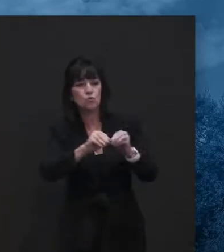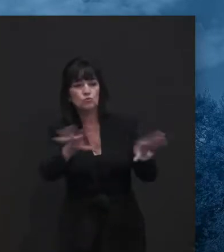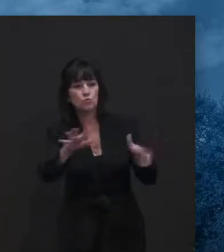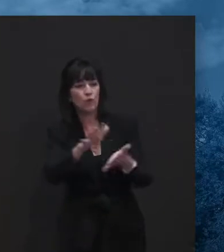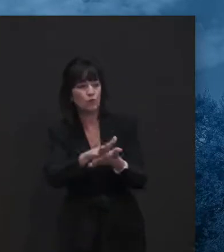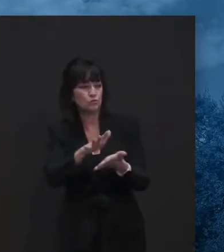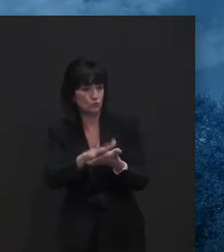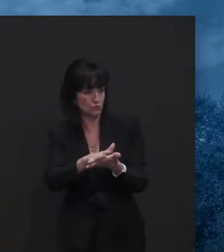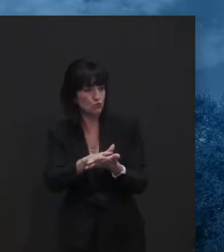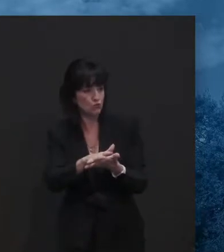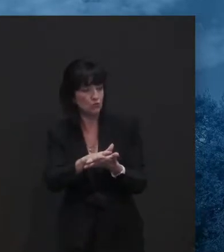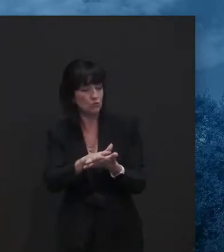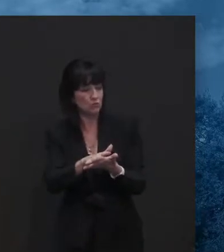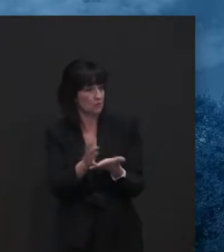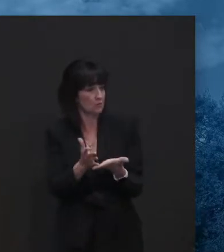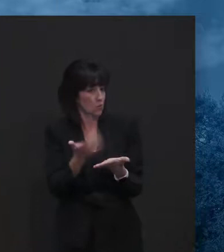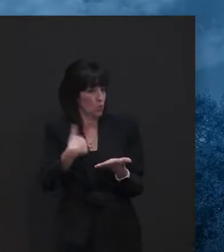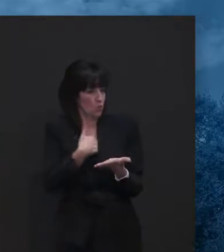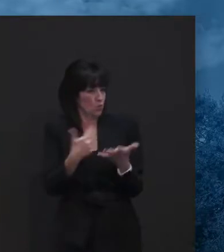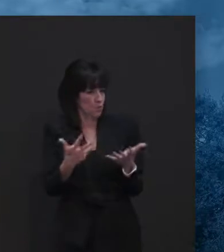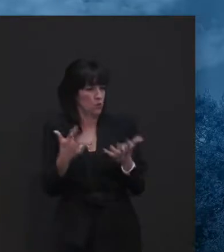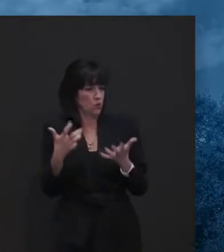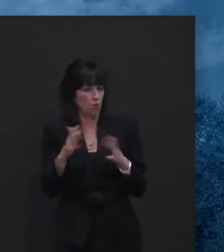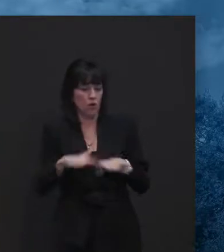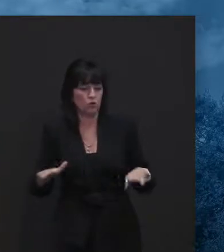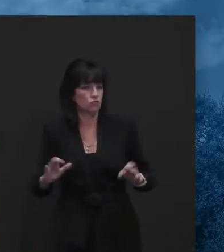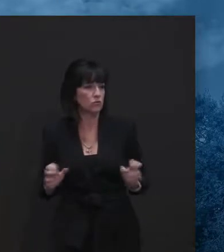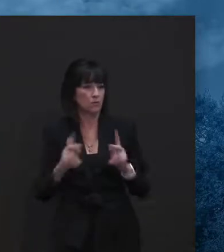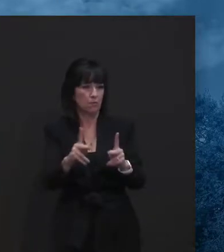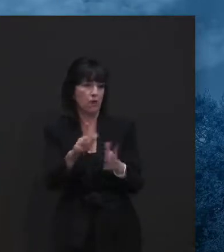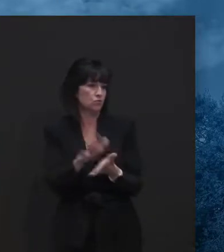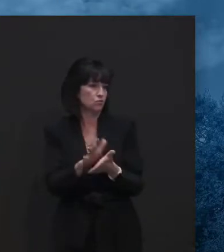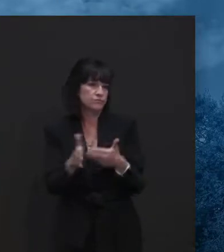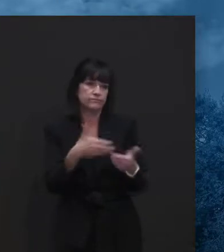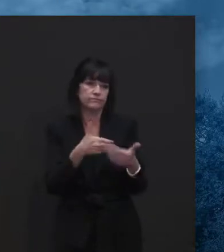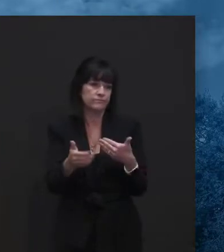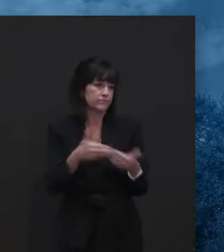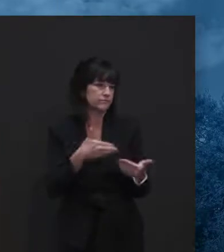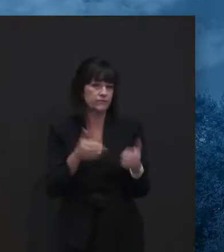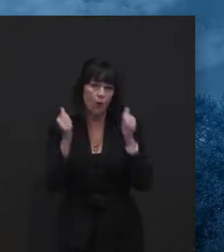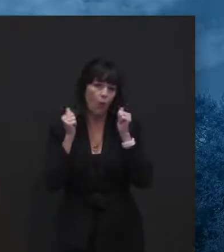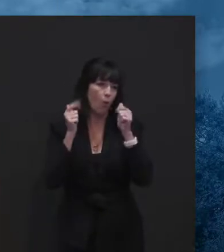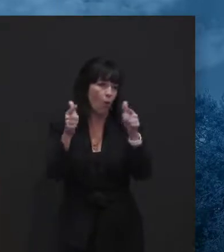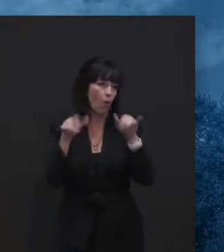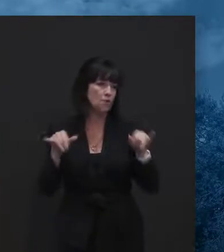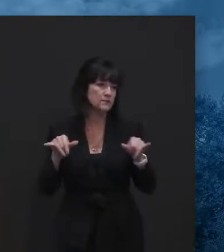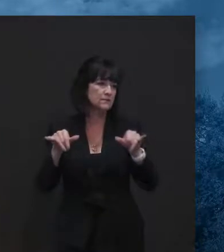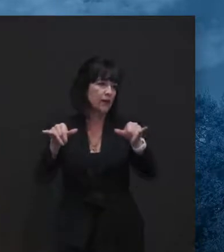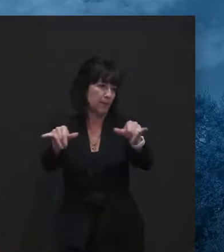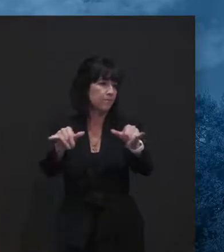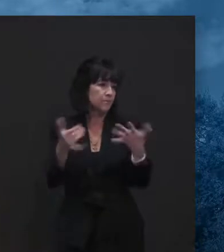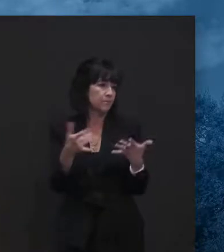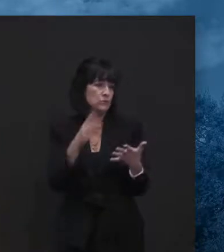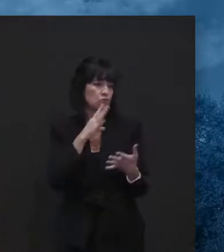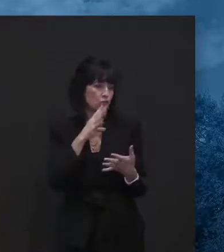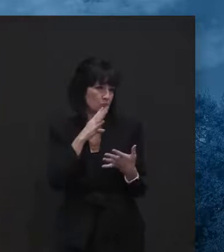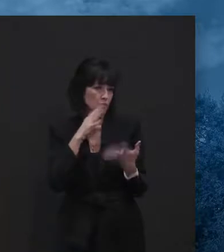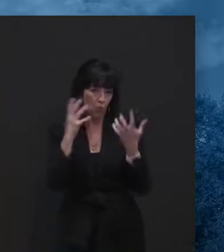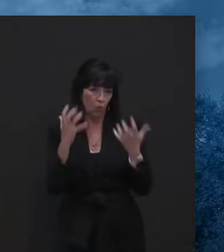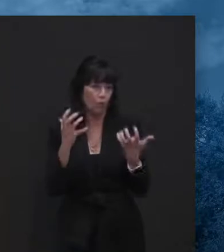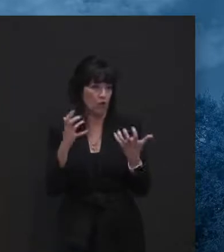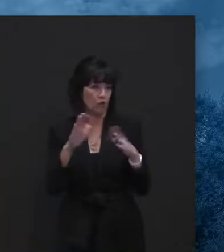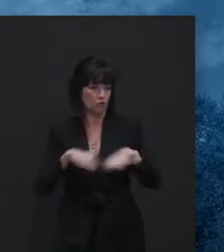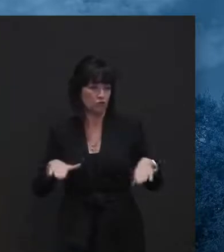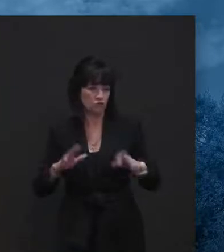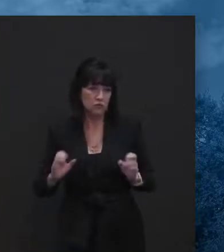if we want children in schools and we, everybody does, every, it doesn't matter who you talk to, that we've got to take these measures to prevent and